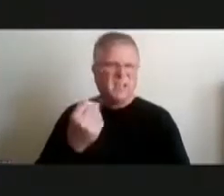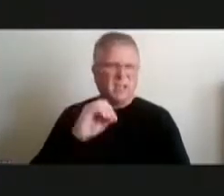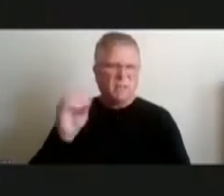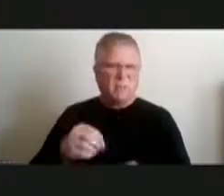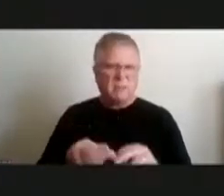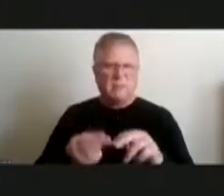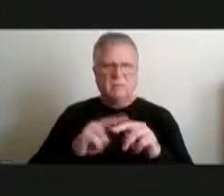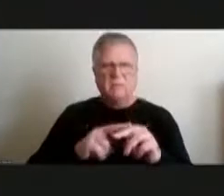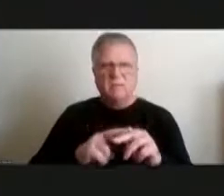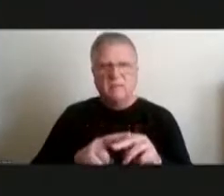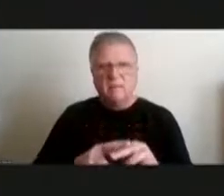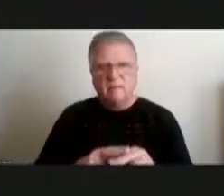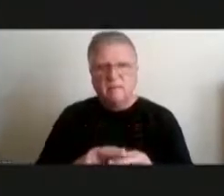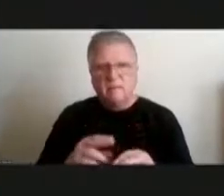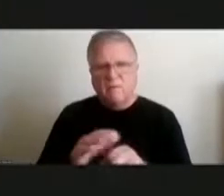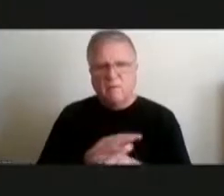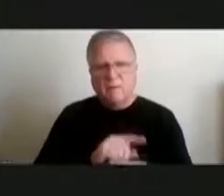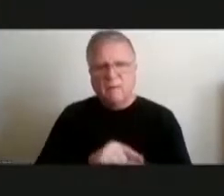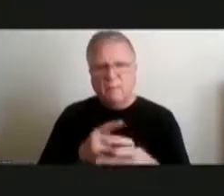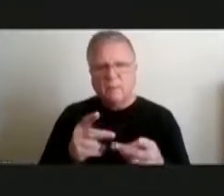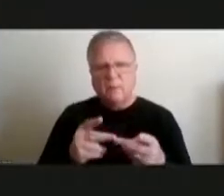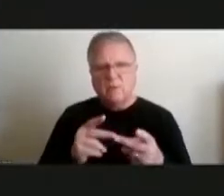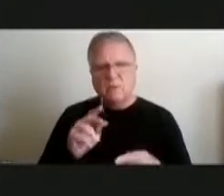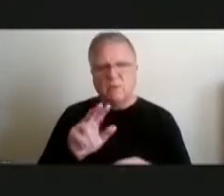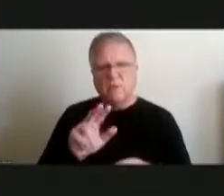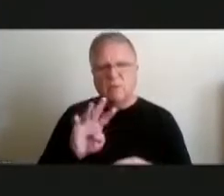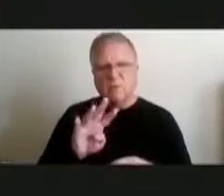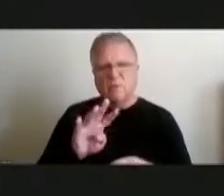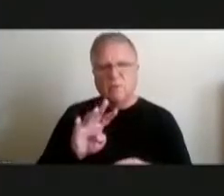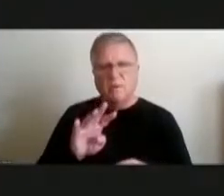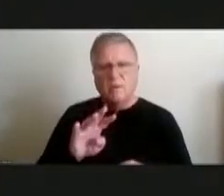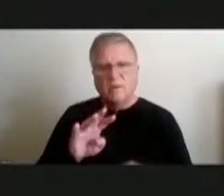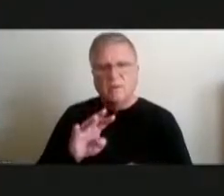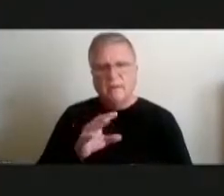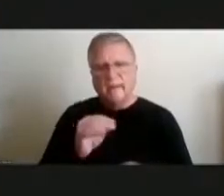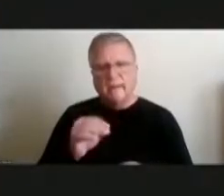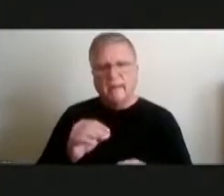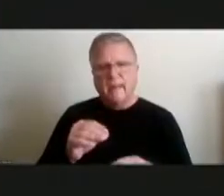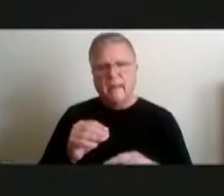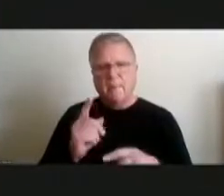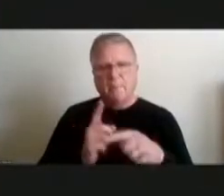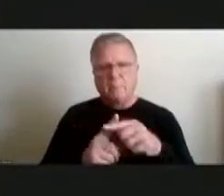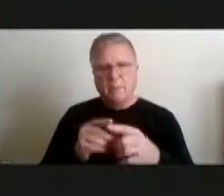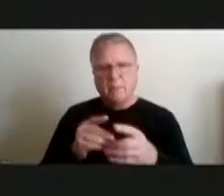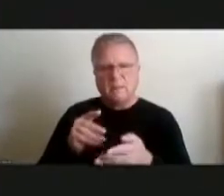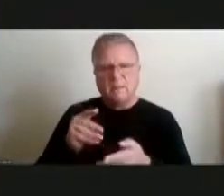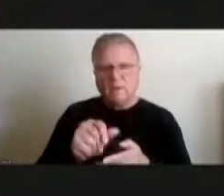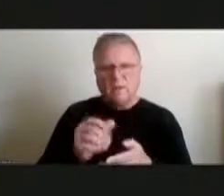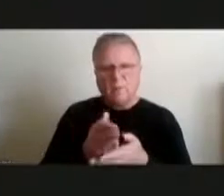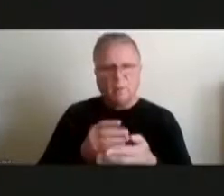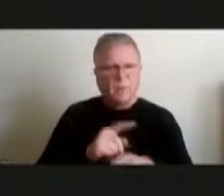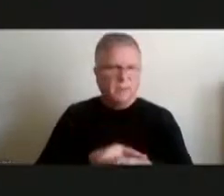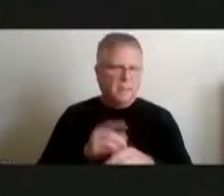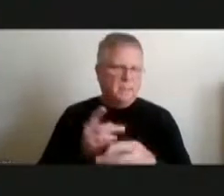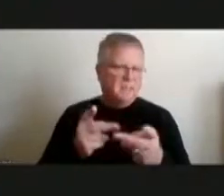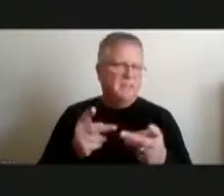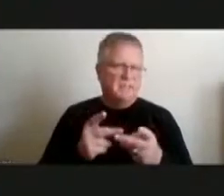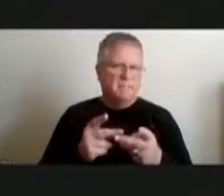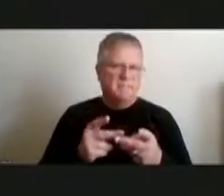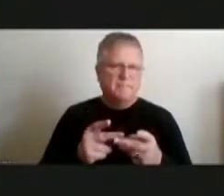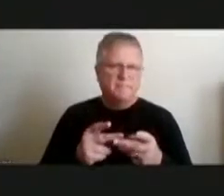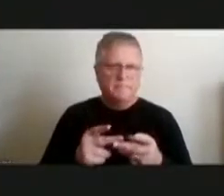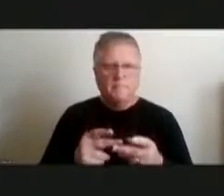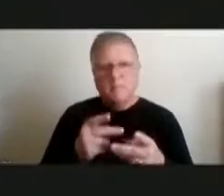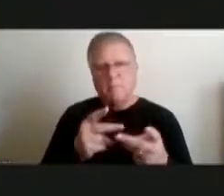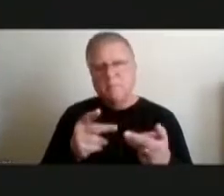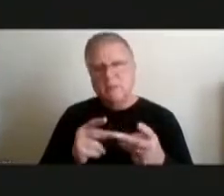-time positions 34.5 plus funding for uh part-time positions valorating position changes of